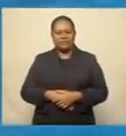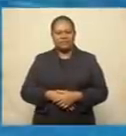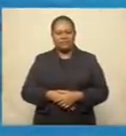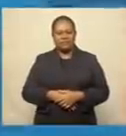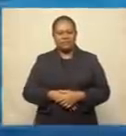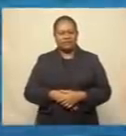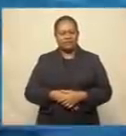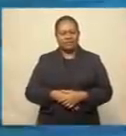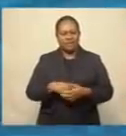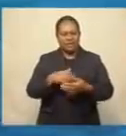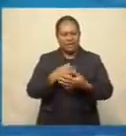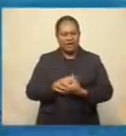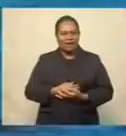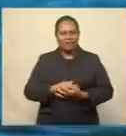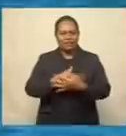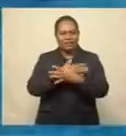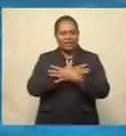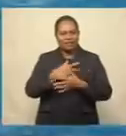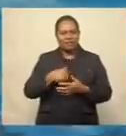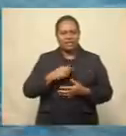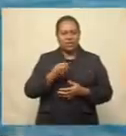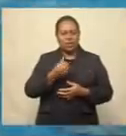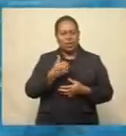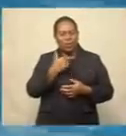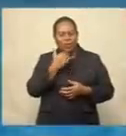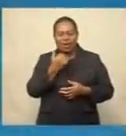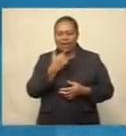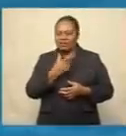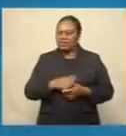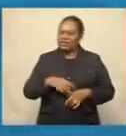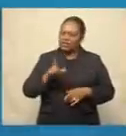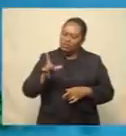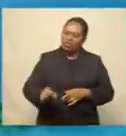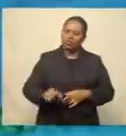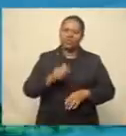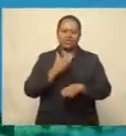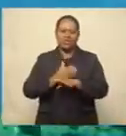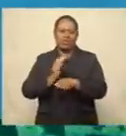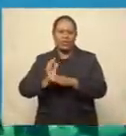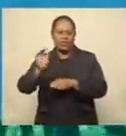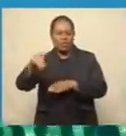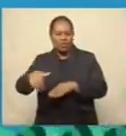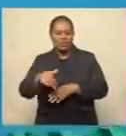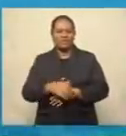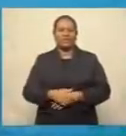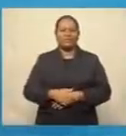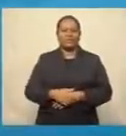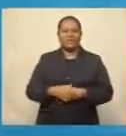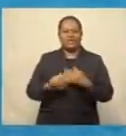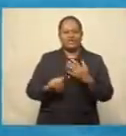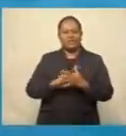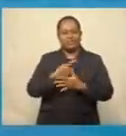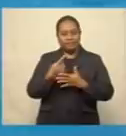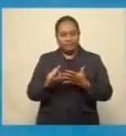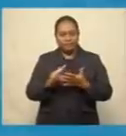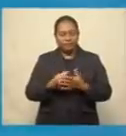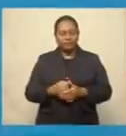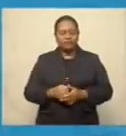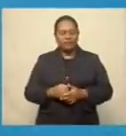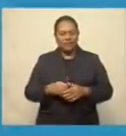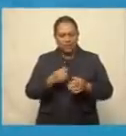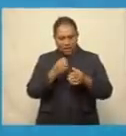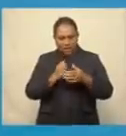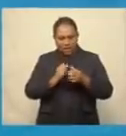in carrying household chores. With only two sports available for the universality sport,